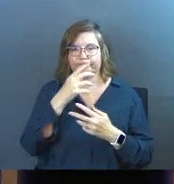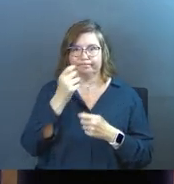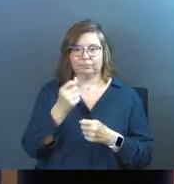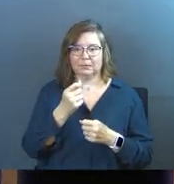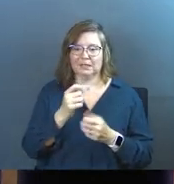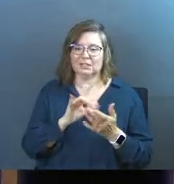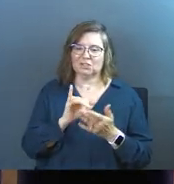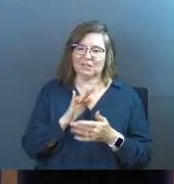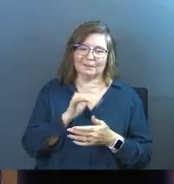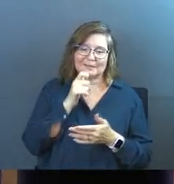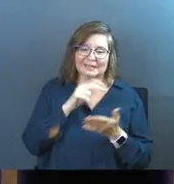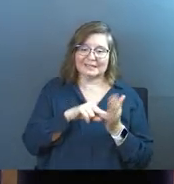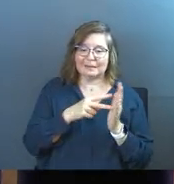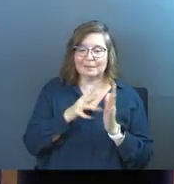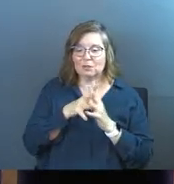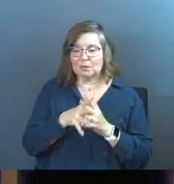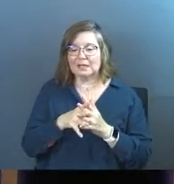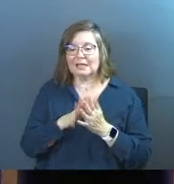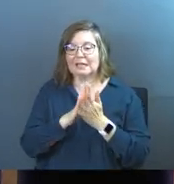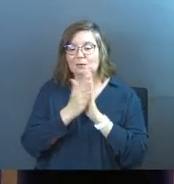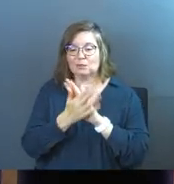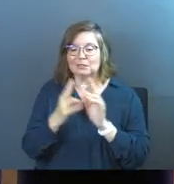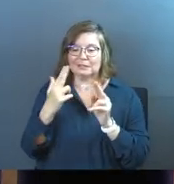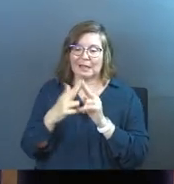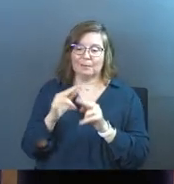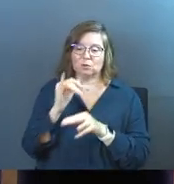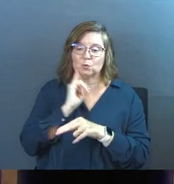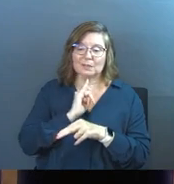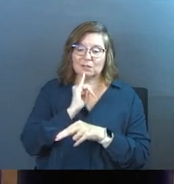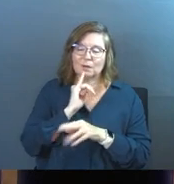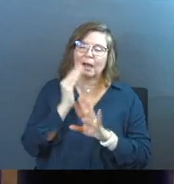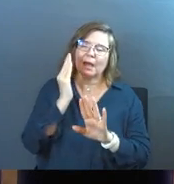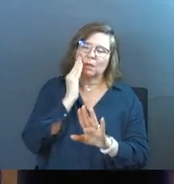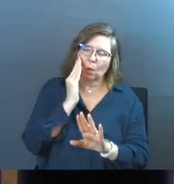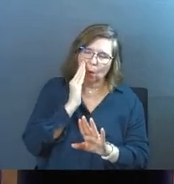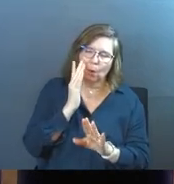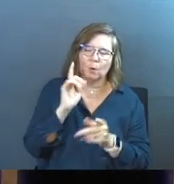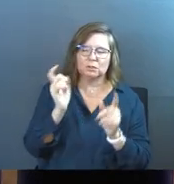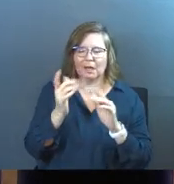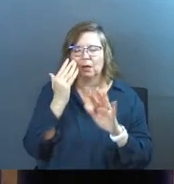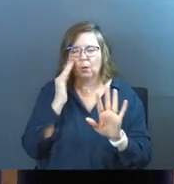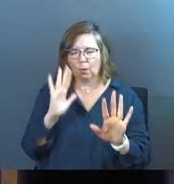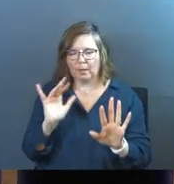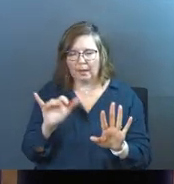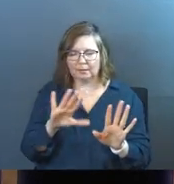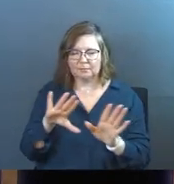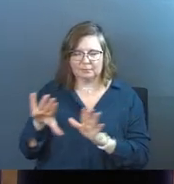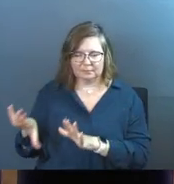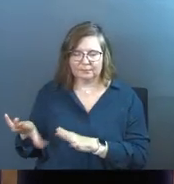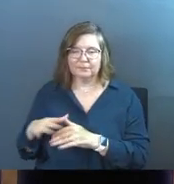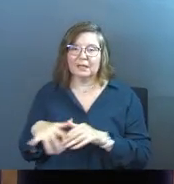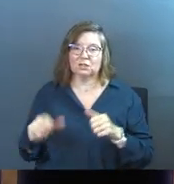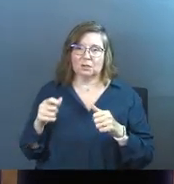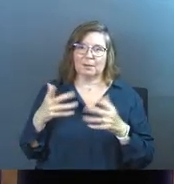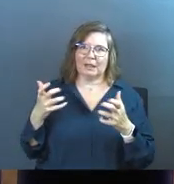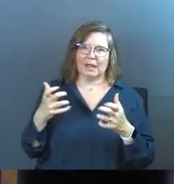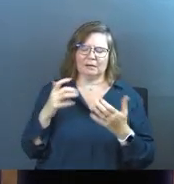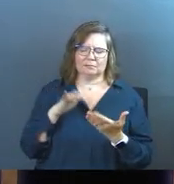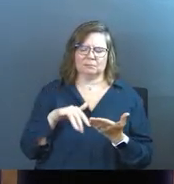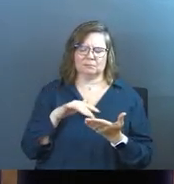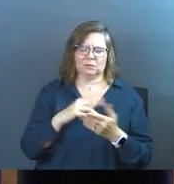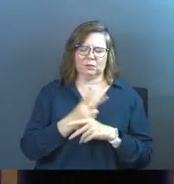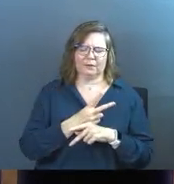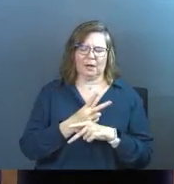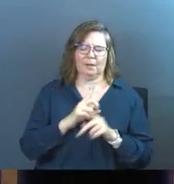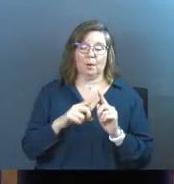Jacob doesn't actually mean wrestle with God. It's when he was renamed to Israel. And that means wrestle with God. I know, I know all of that. And it took me a lot of like studying,